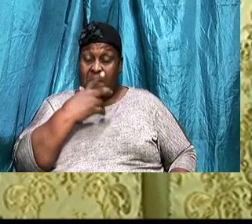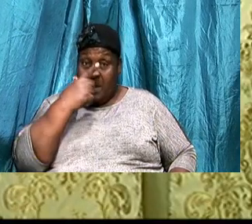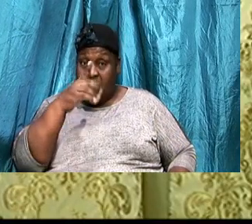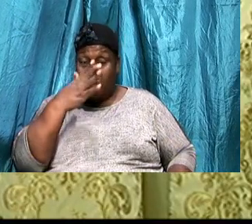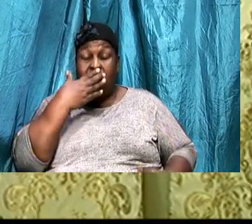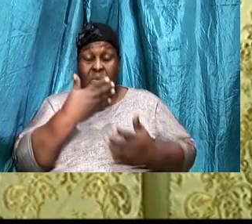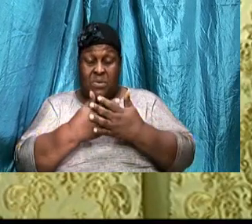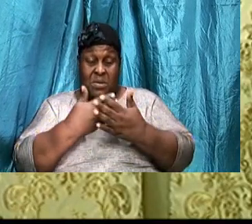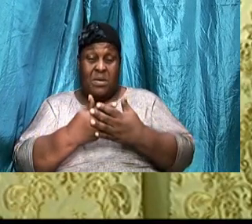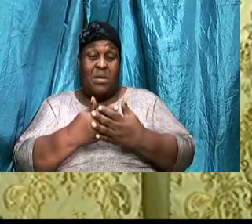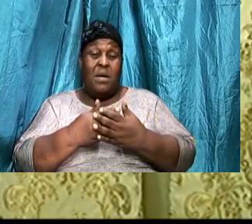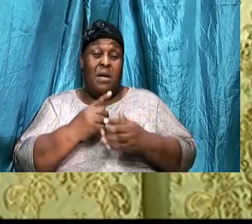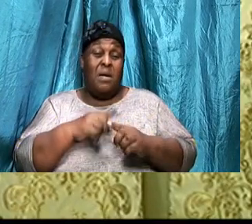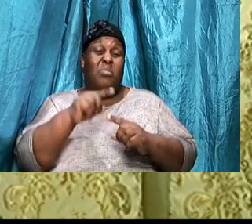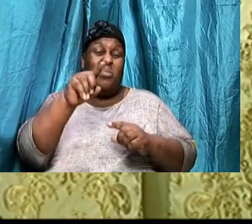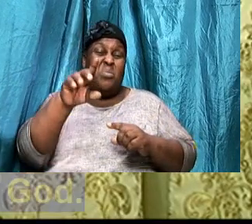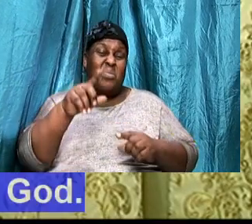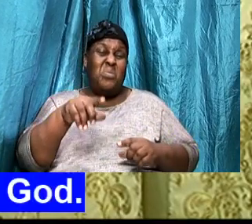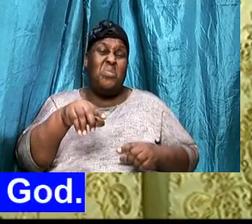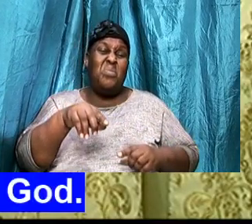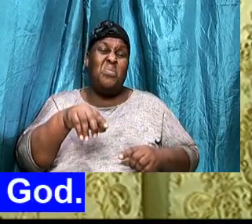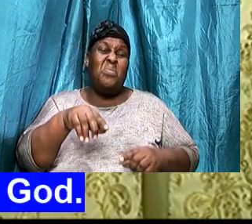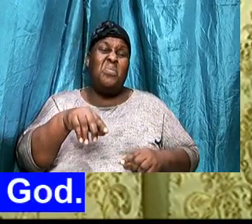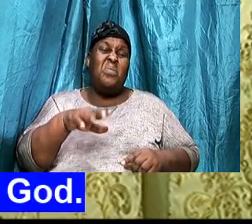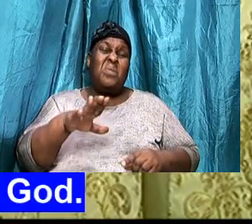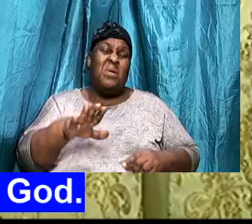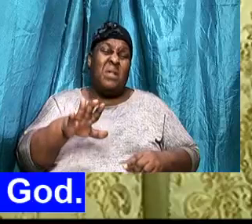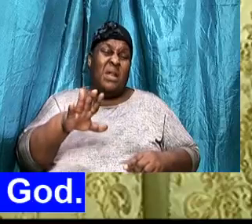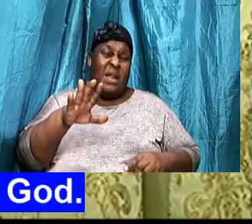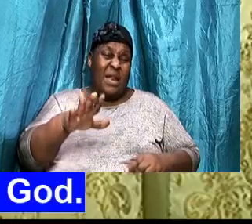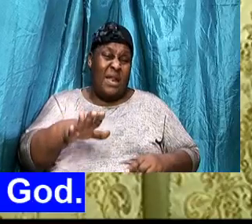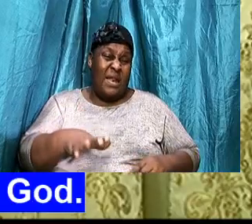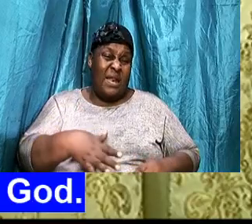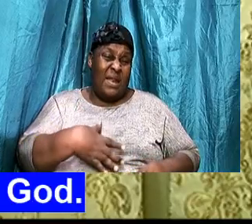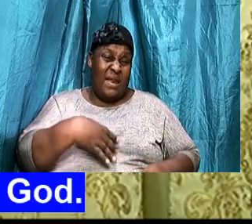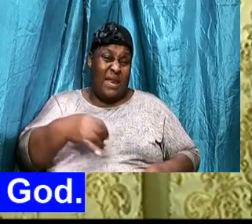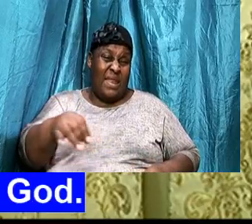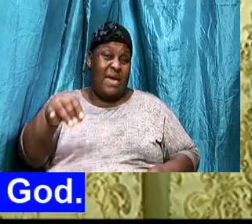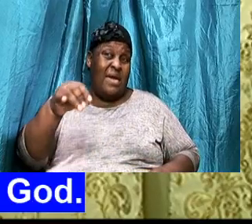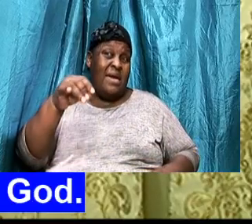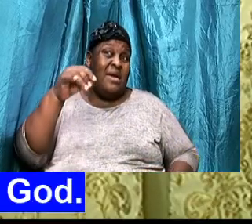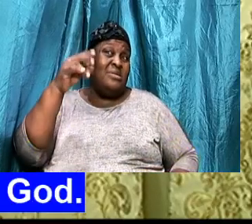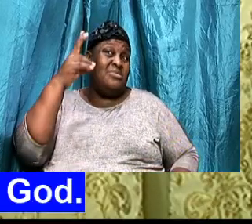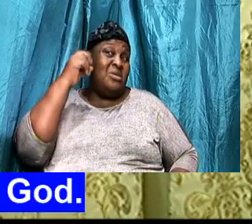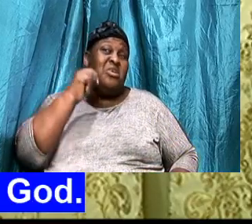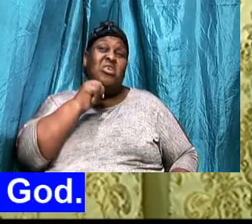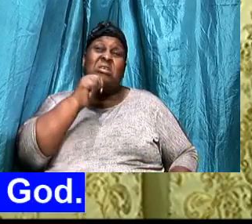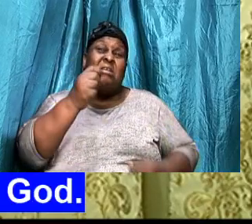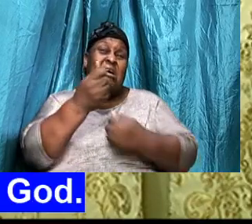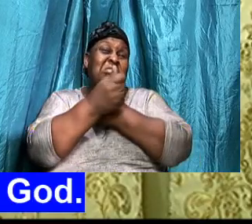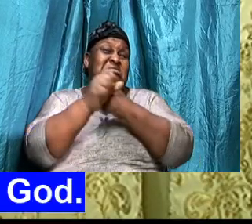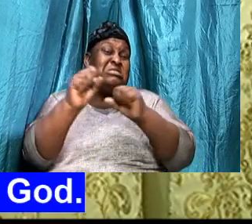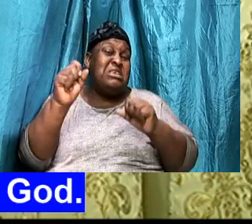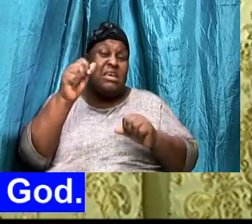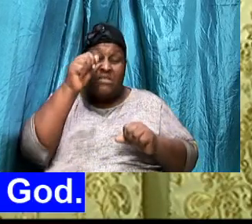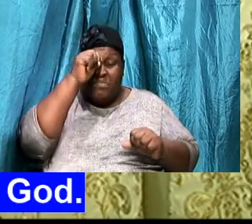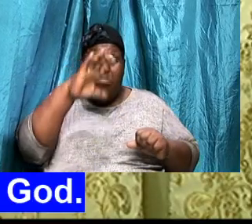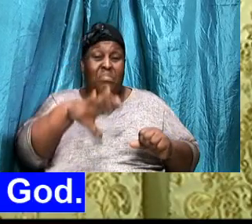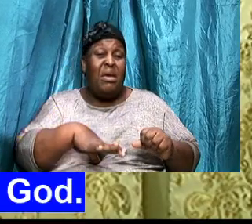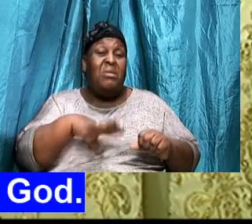But you like to hear, When you put on your clothes, You like to hear, The unsaved men, Calling to you,